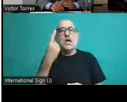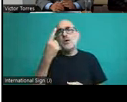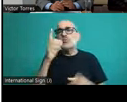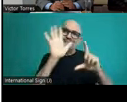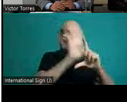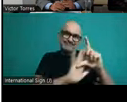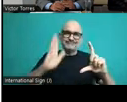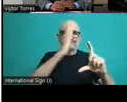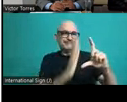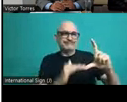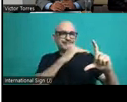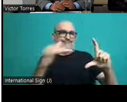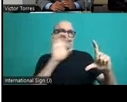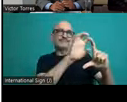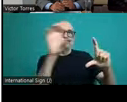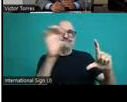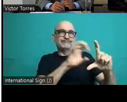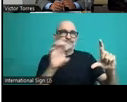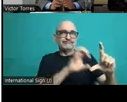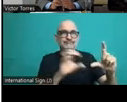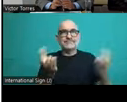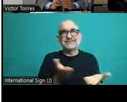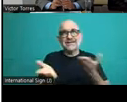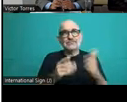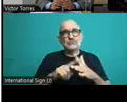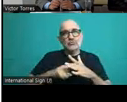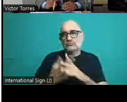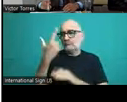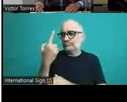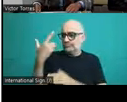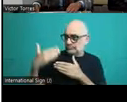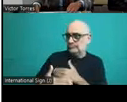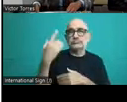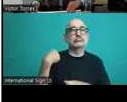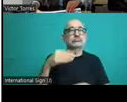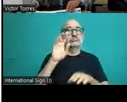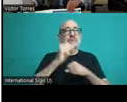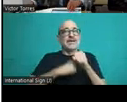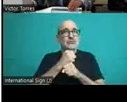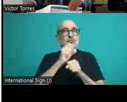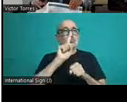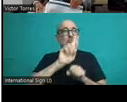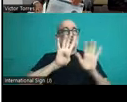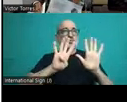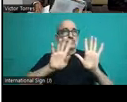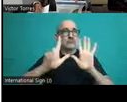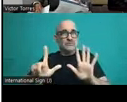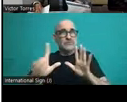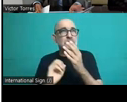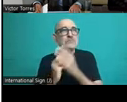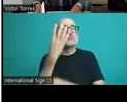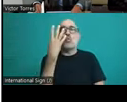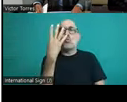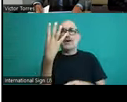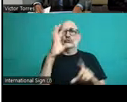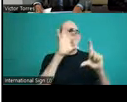created here. There is a predominant scheme based on general taxes and the